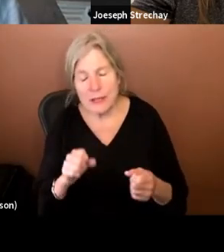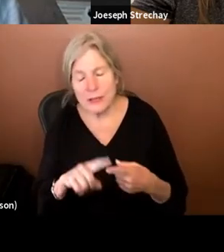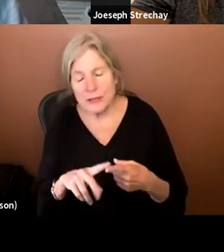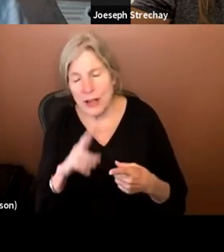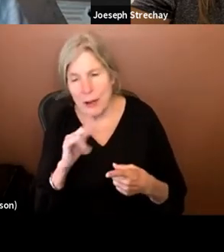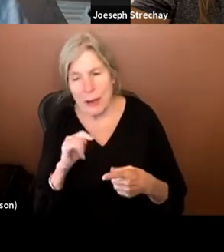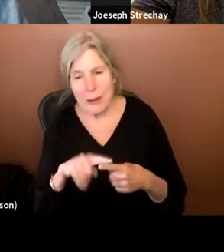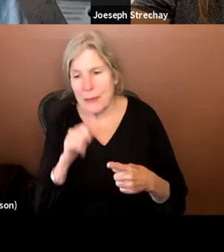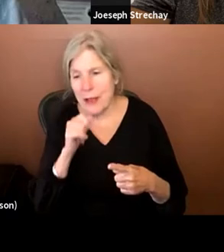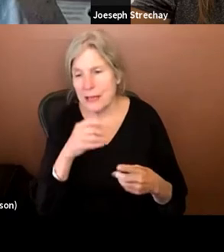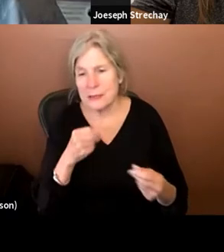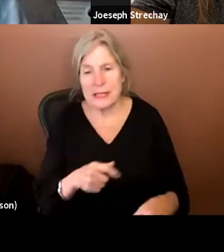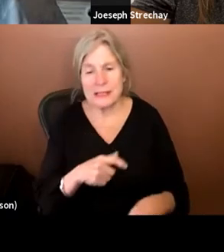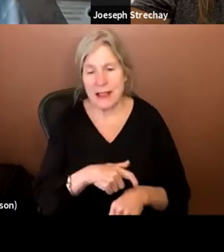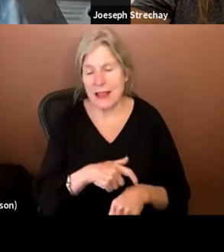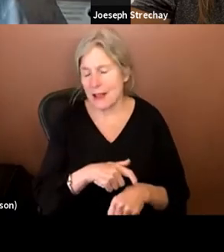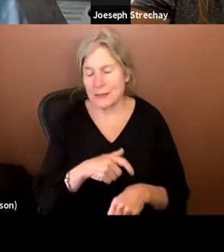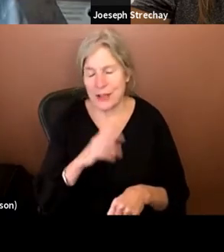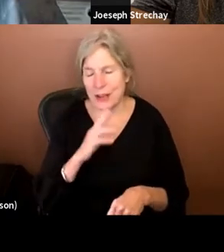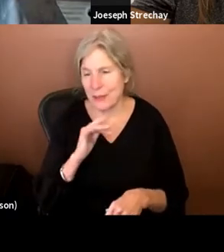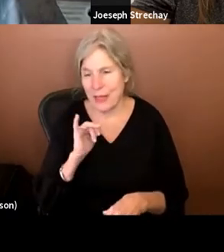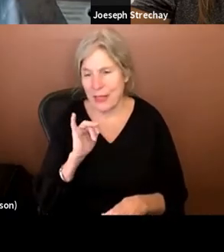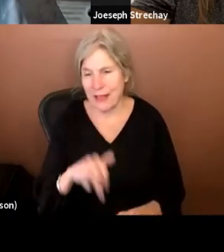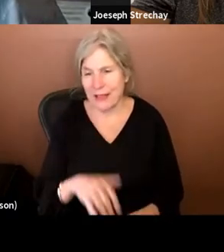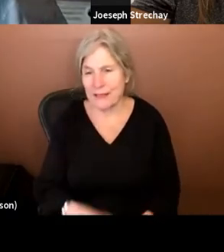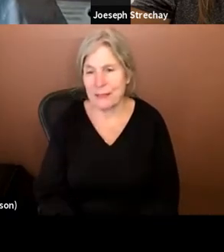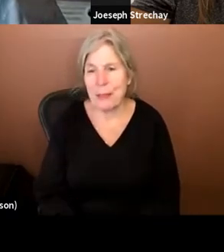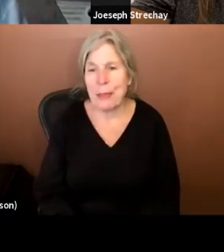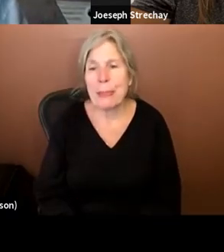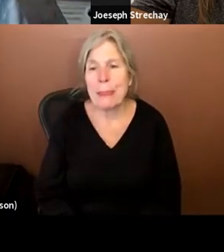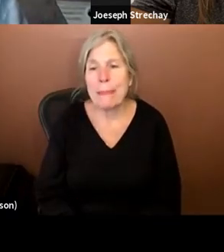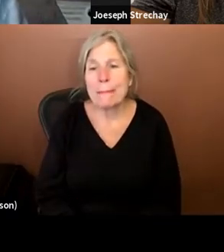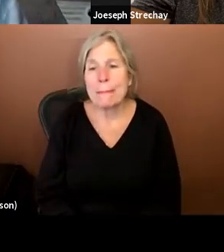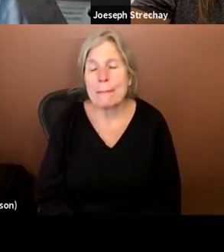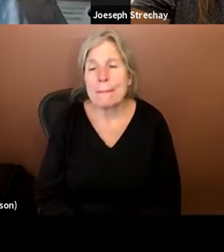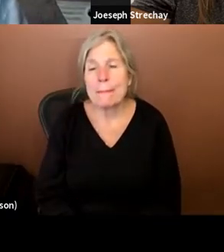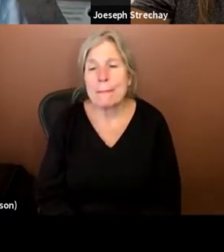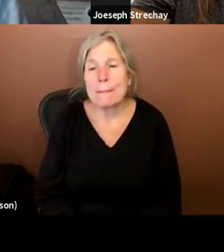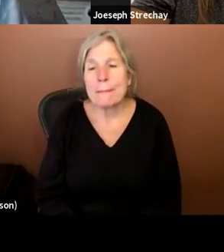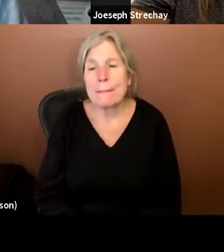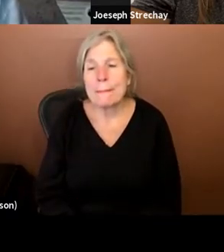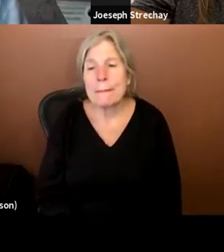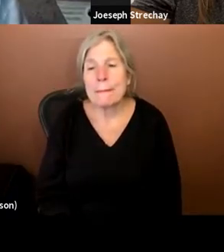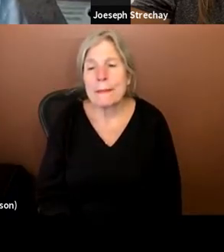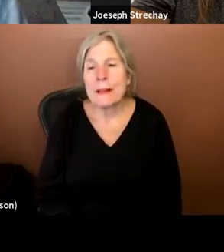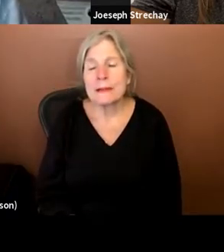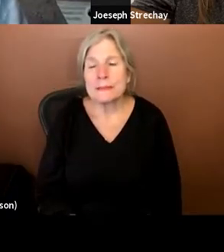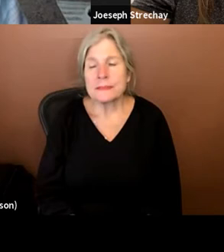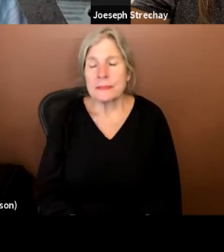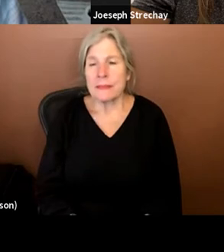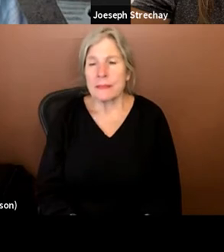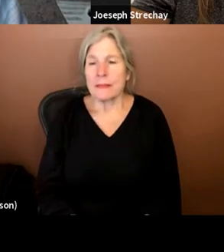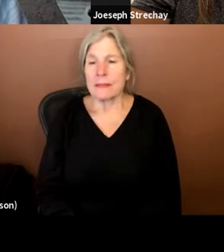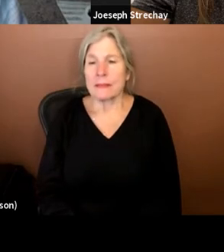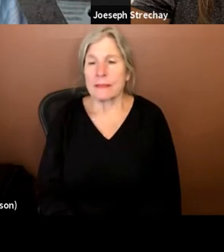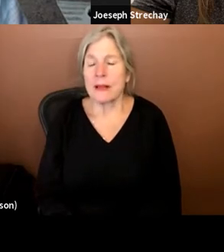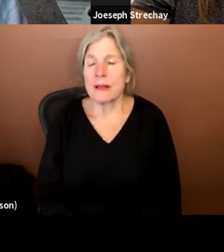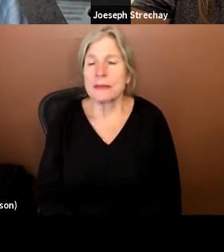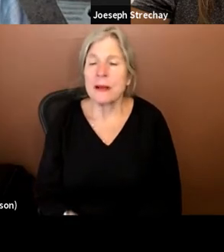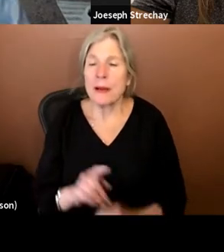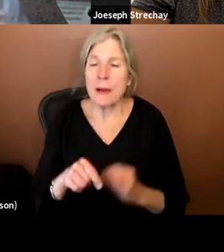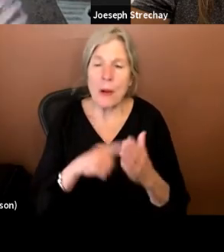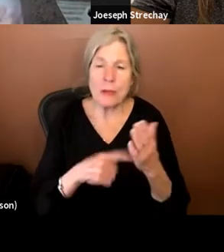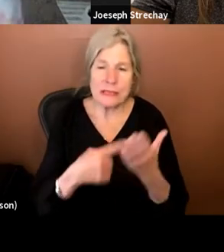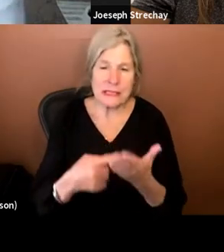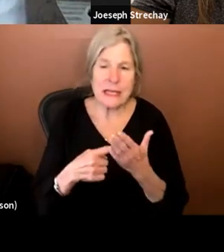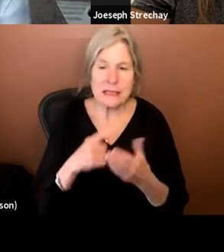but I'm not going to spend too much time on it here. Um, one thing I will say is that, um, with regards to, um, what was